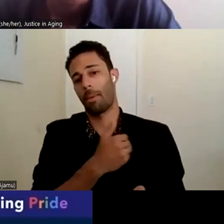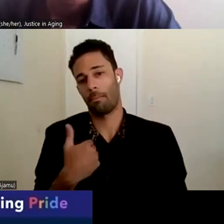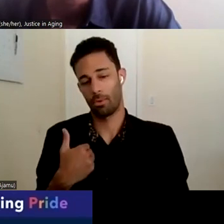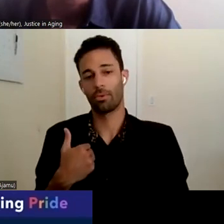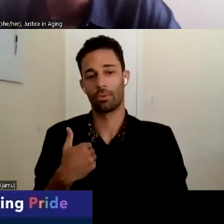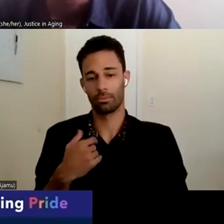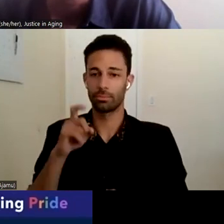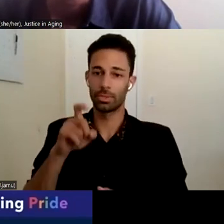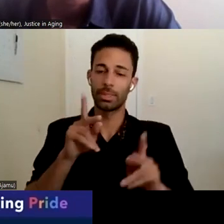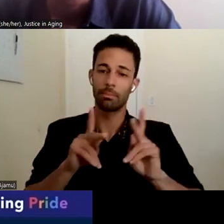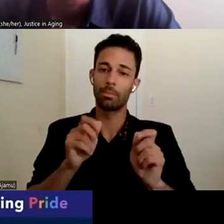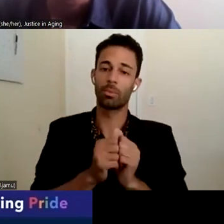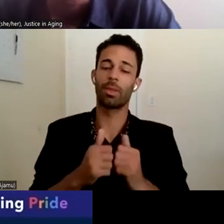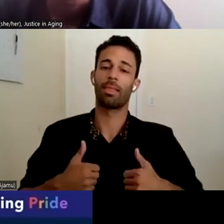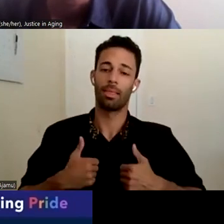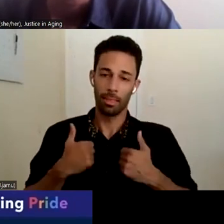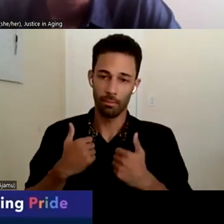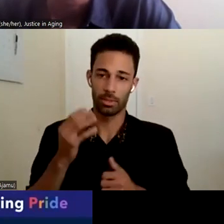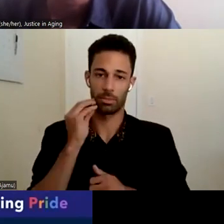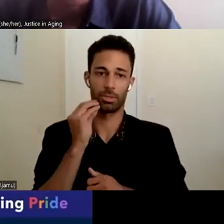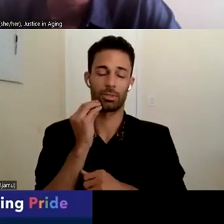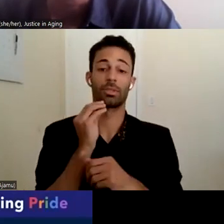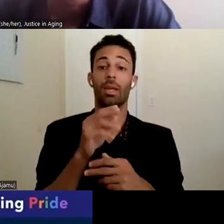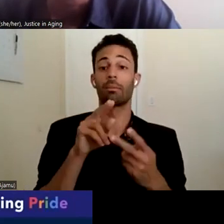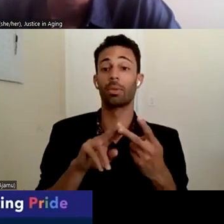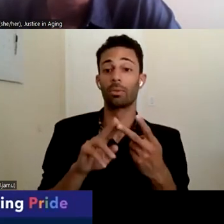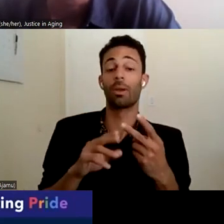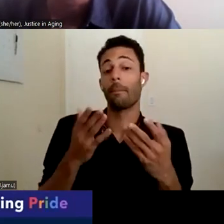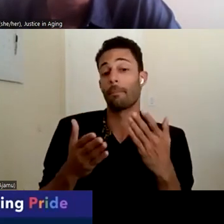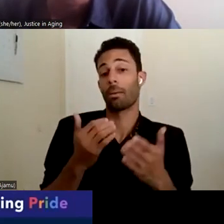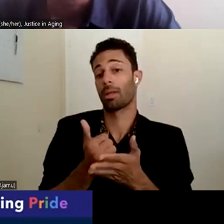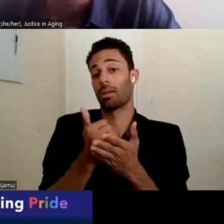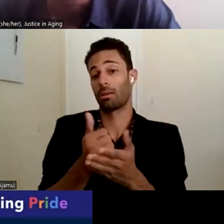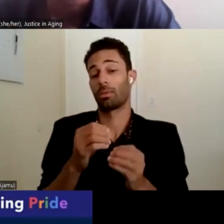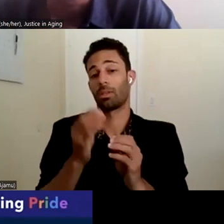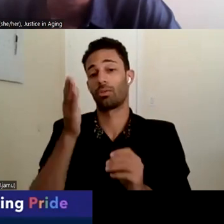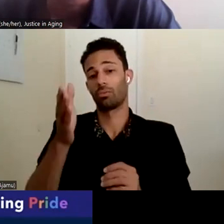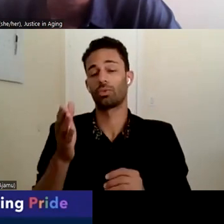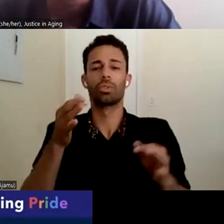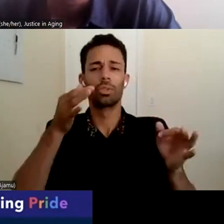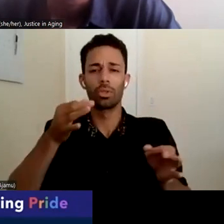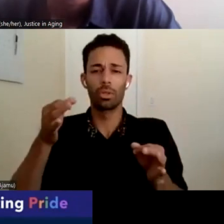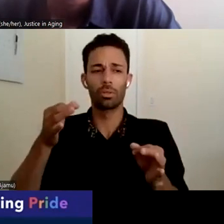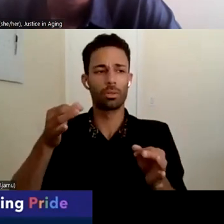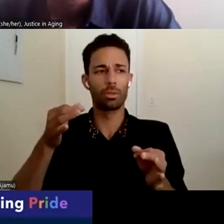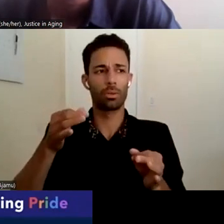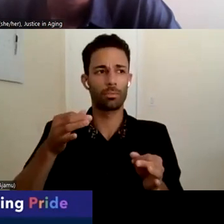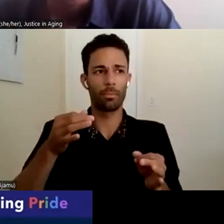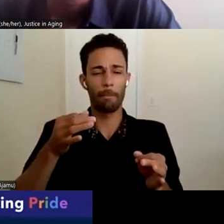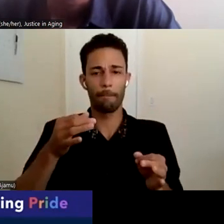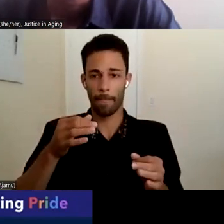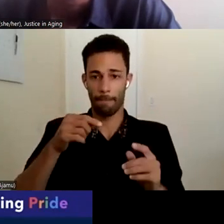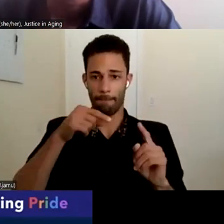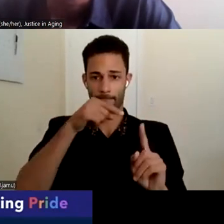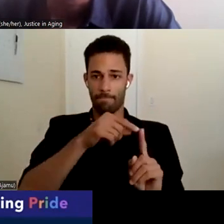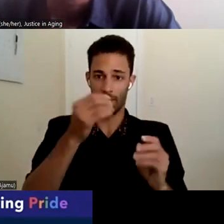with lived experience as well. And number two, it might be helpful in future is to determine who is, where is this information coming